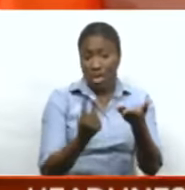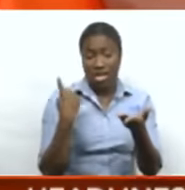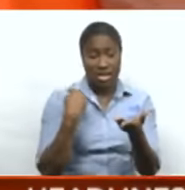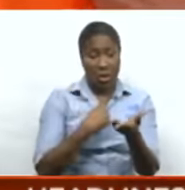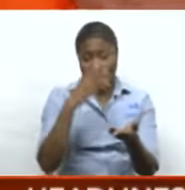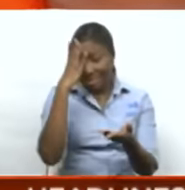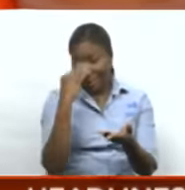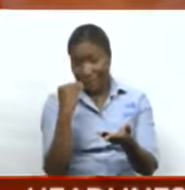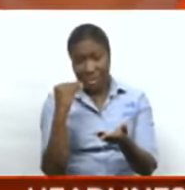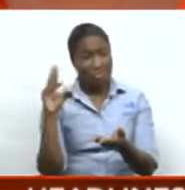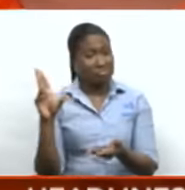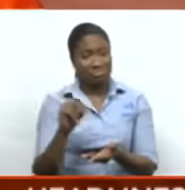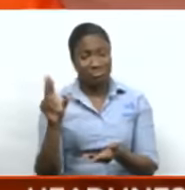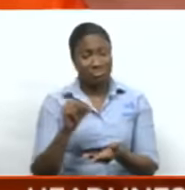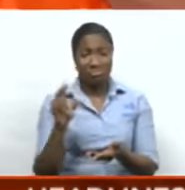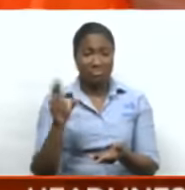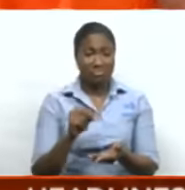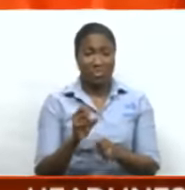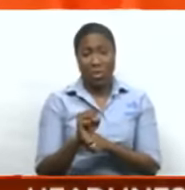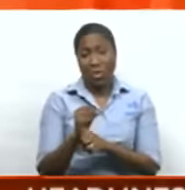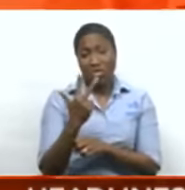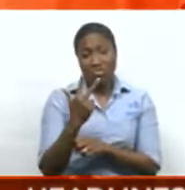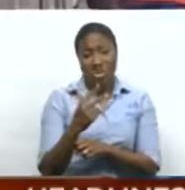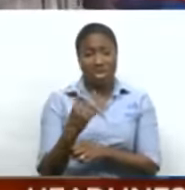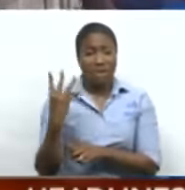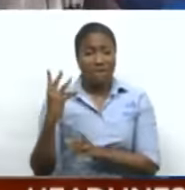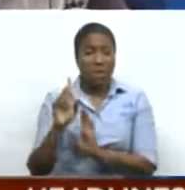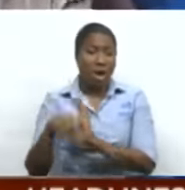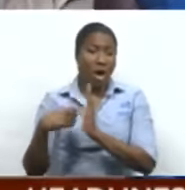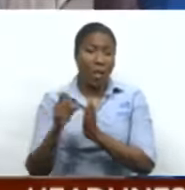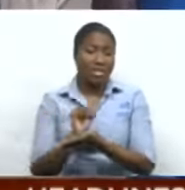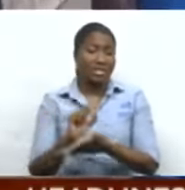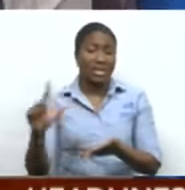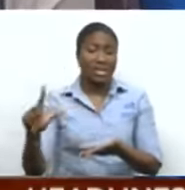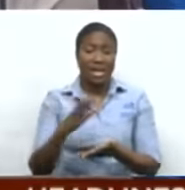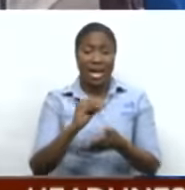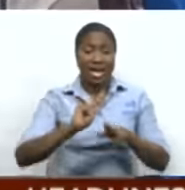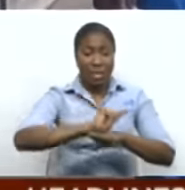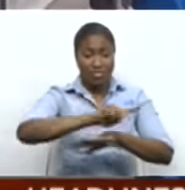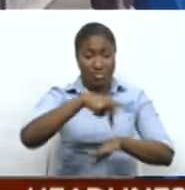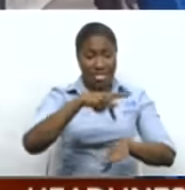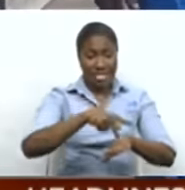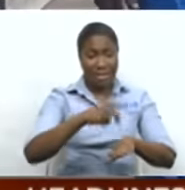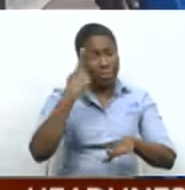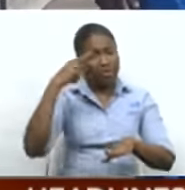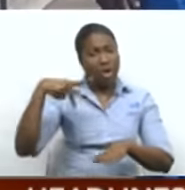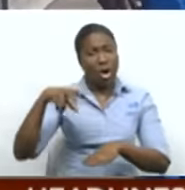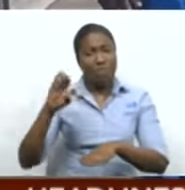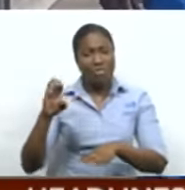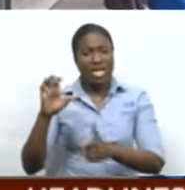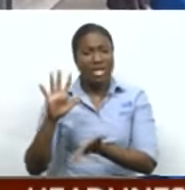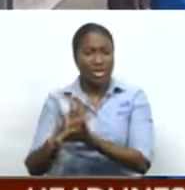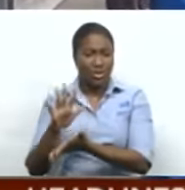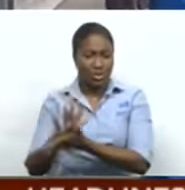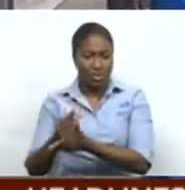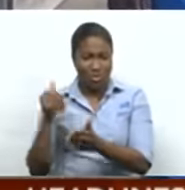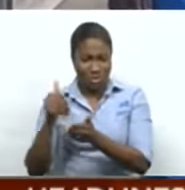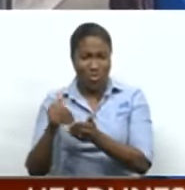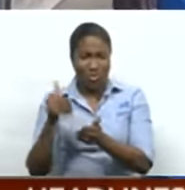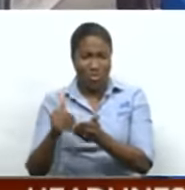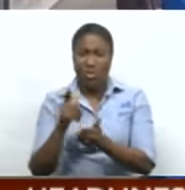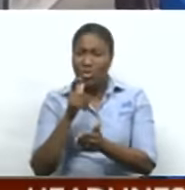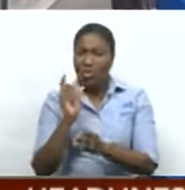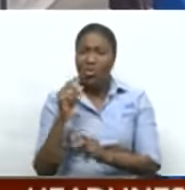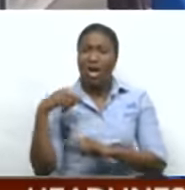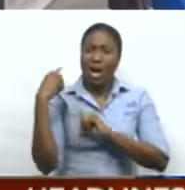We are sleeping barely three, four hours max. And the principal of Babli's Preschool in Aruka, who came on a tour